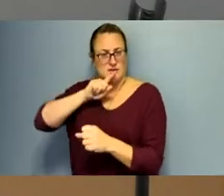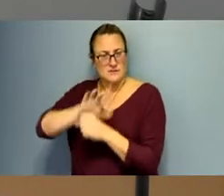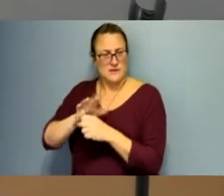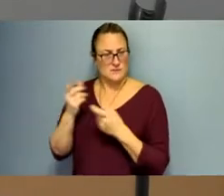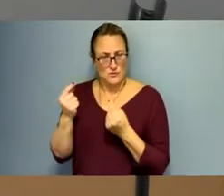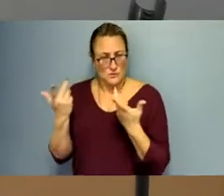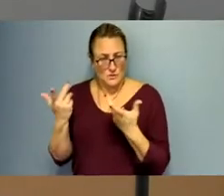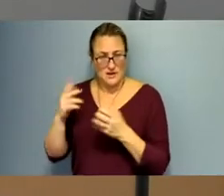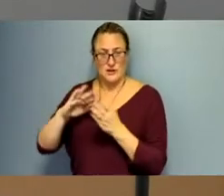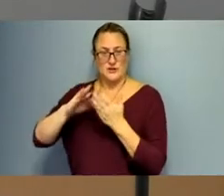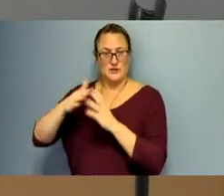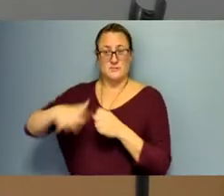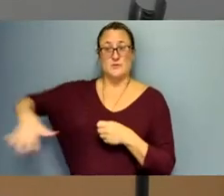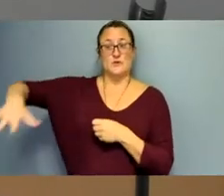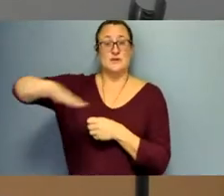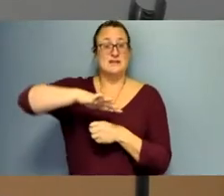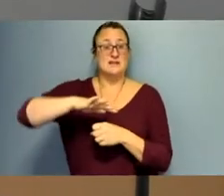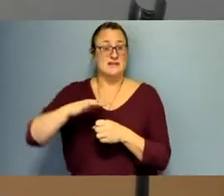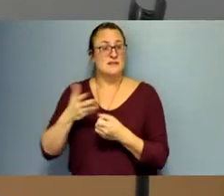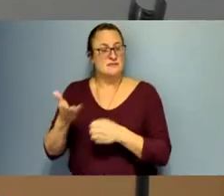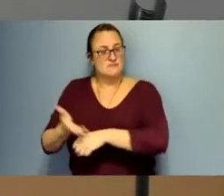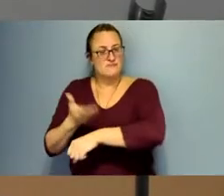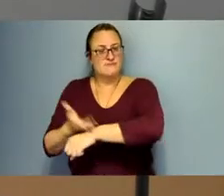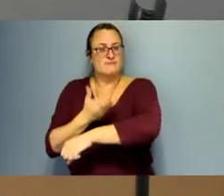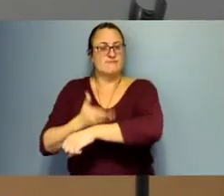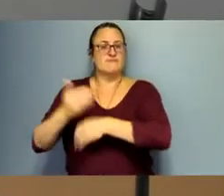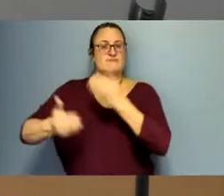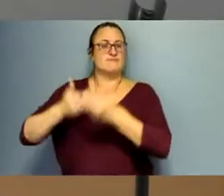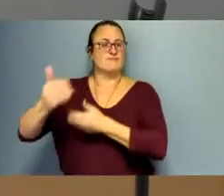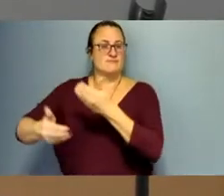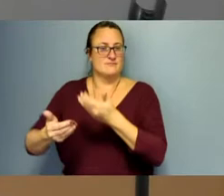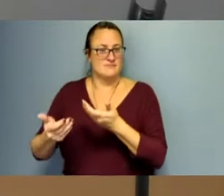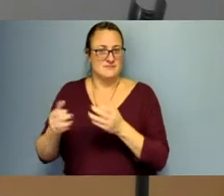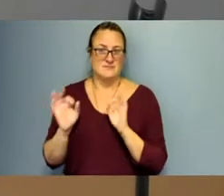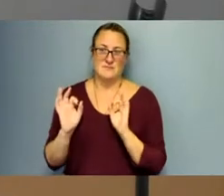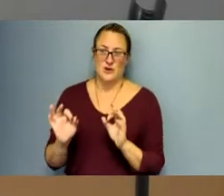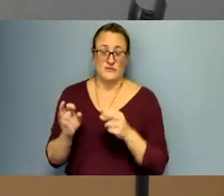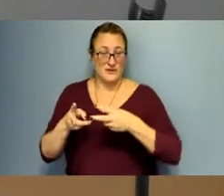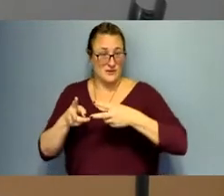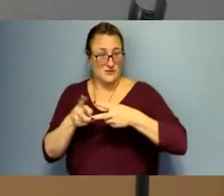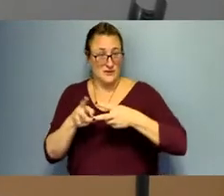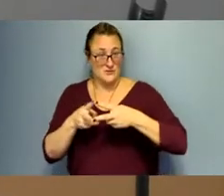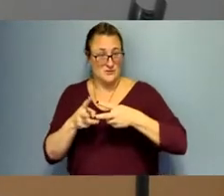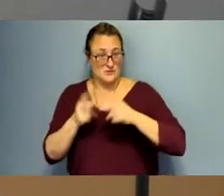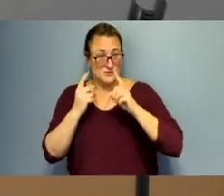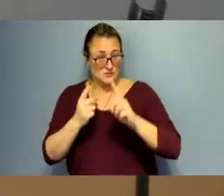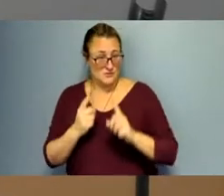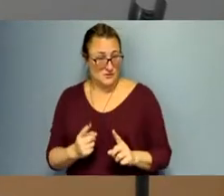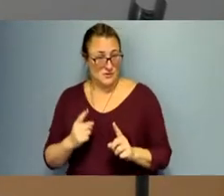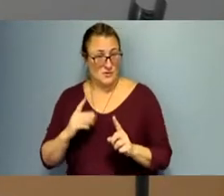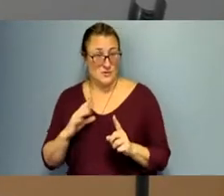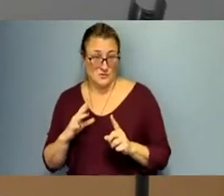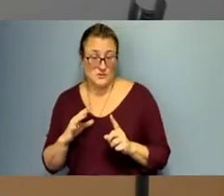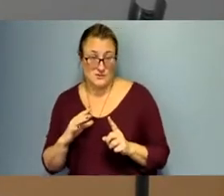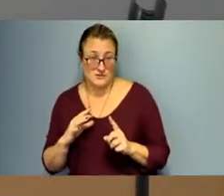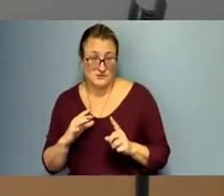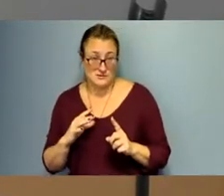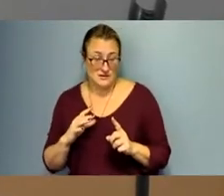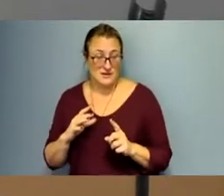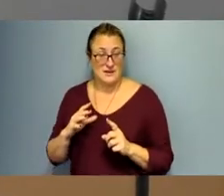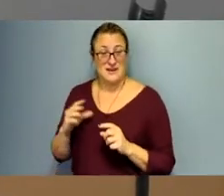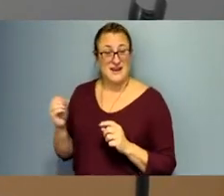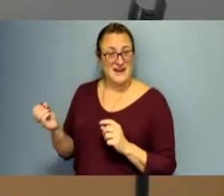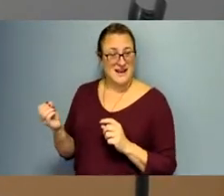with revitalization. So I just, I love that. So when you couple those two things that we're doing with,